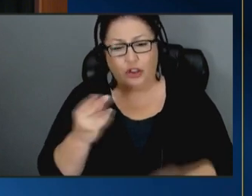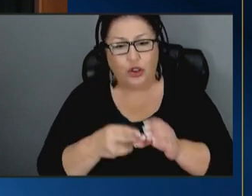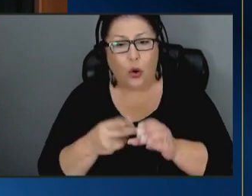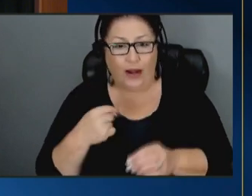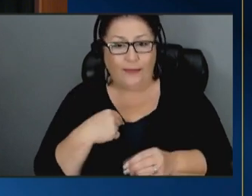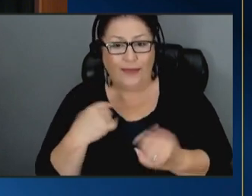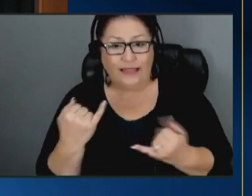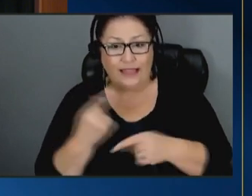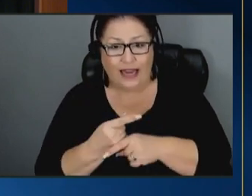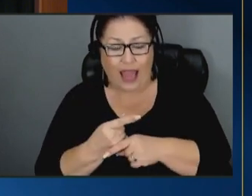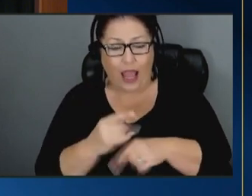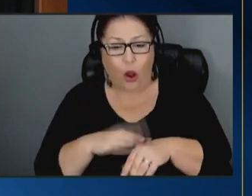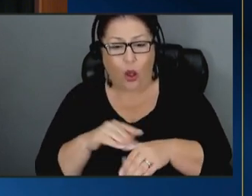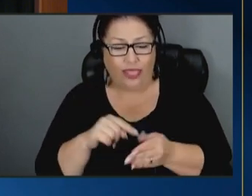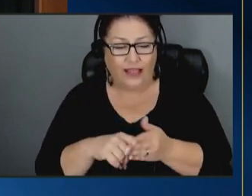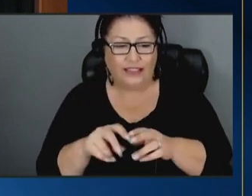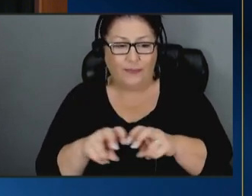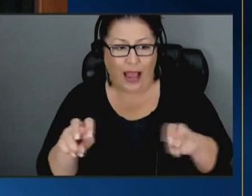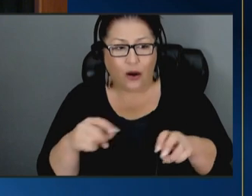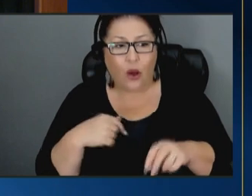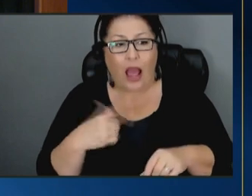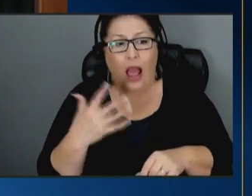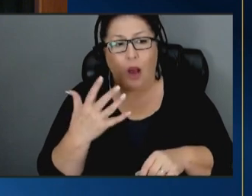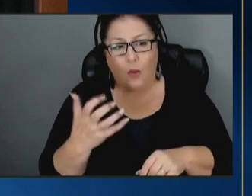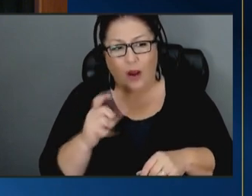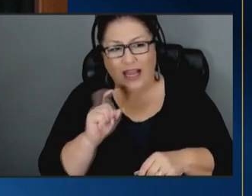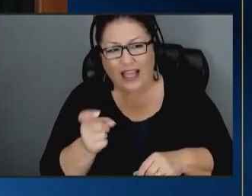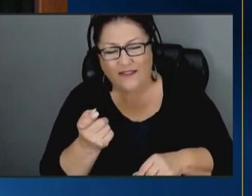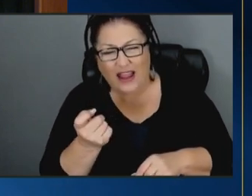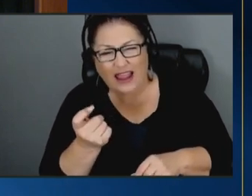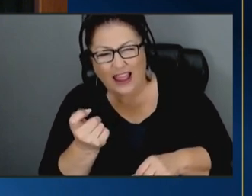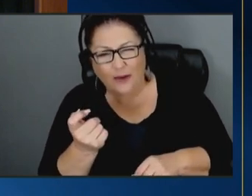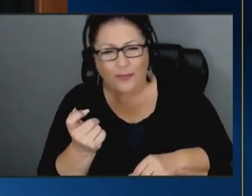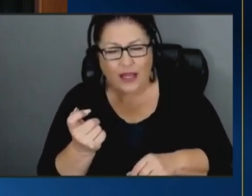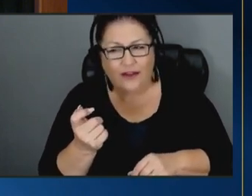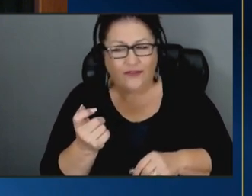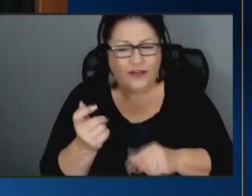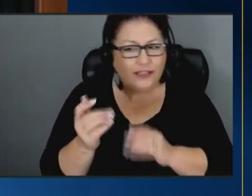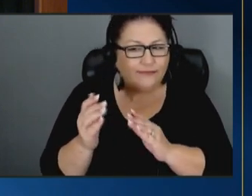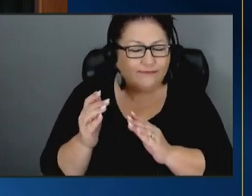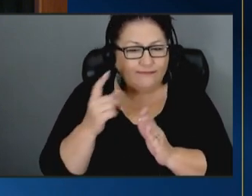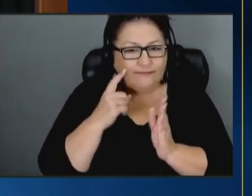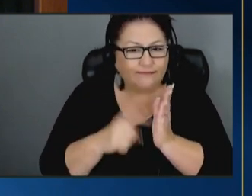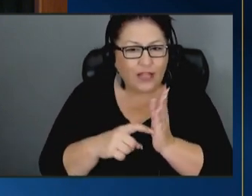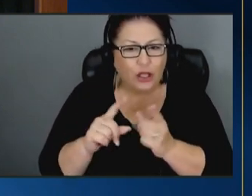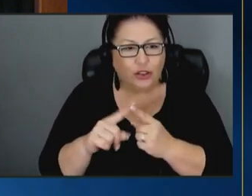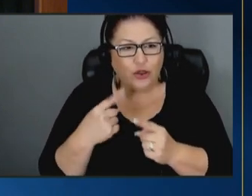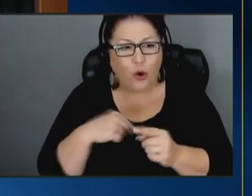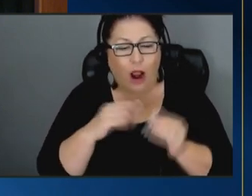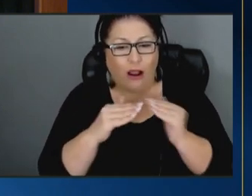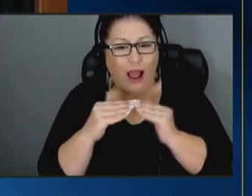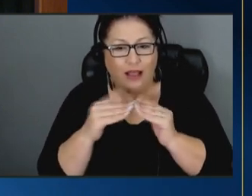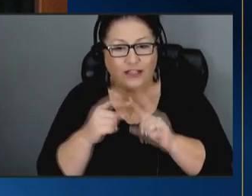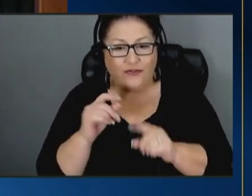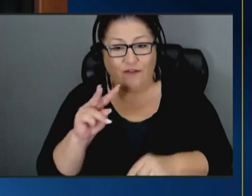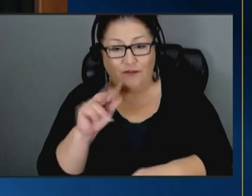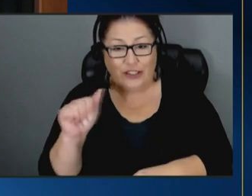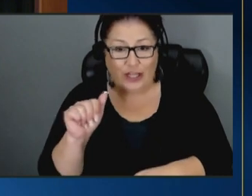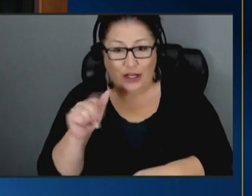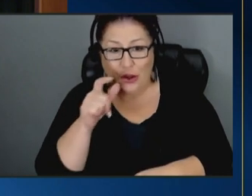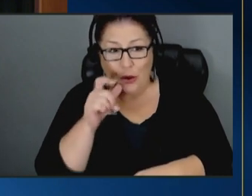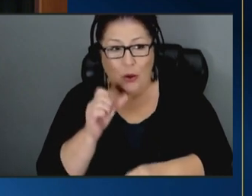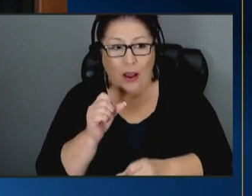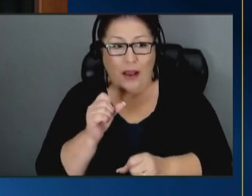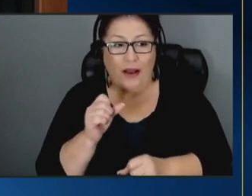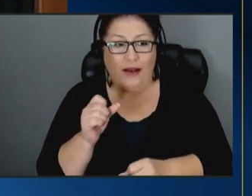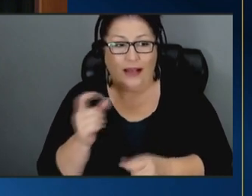today on this panel i do want to give a little bit of a shout out to our uh colleagues from virginia who made the track